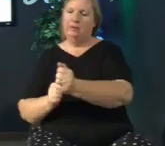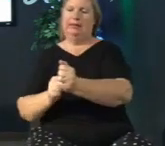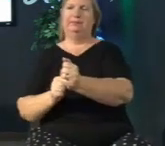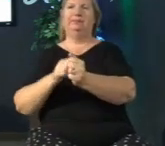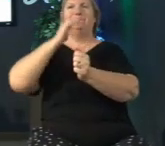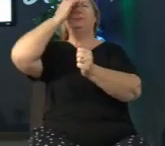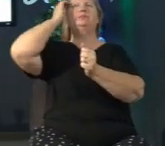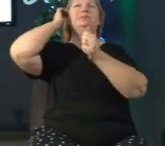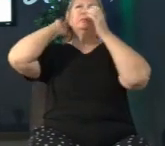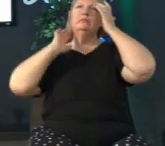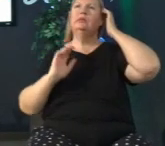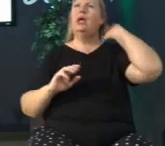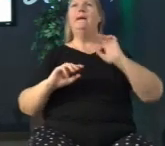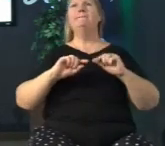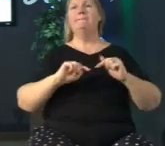and then pain